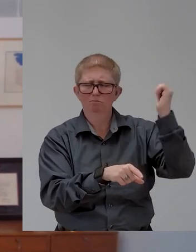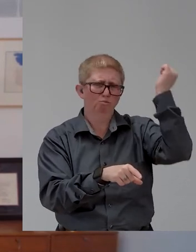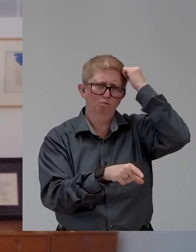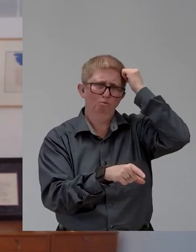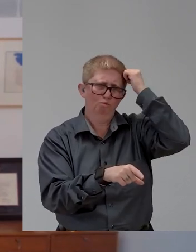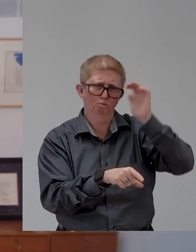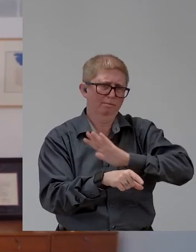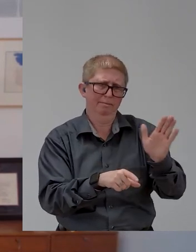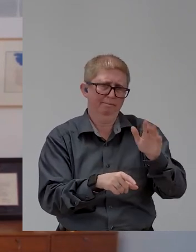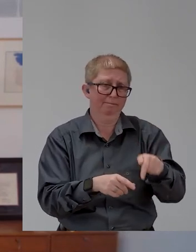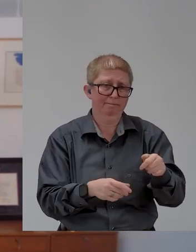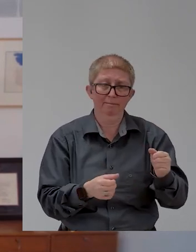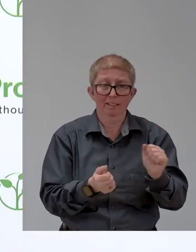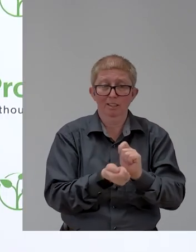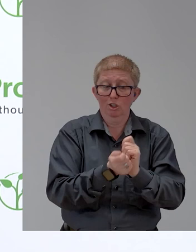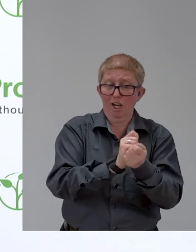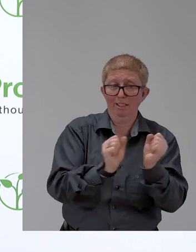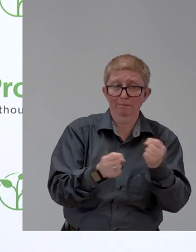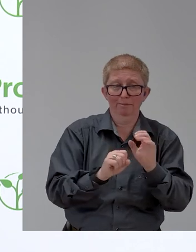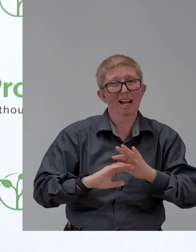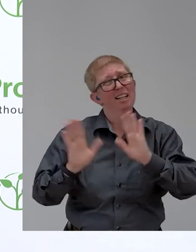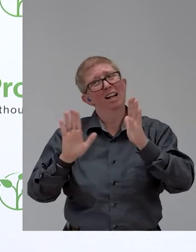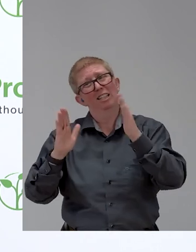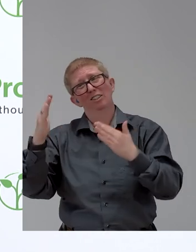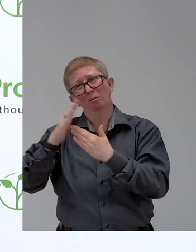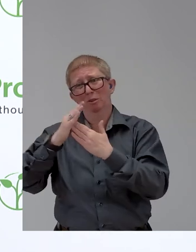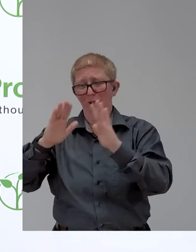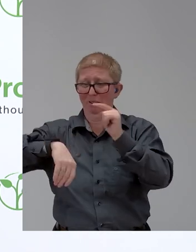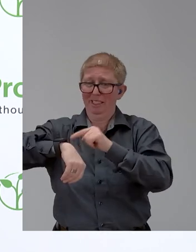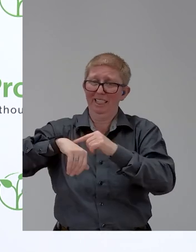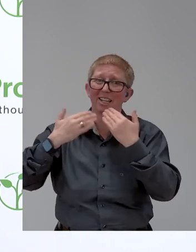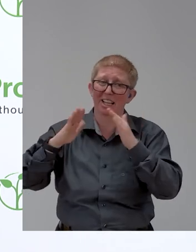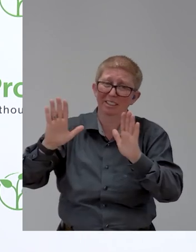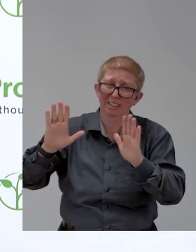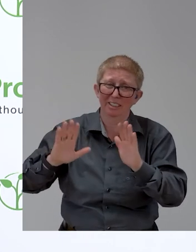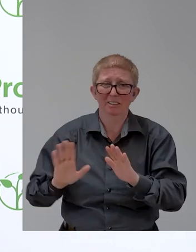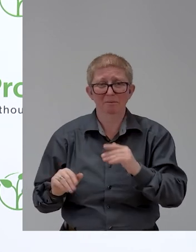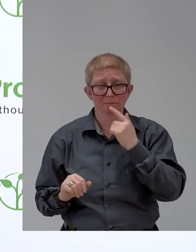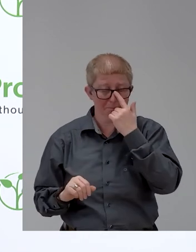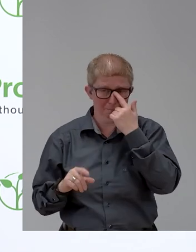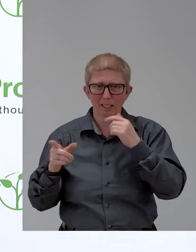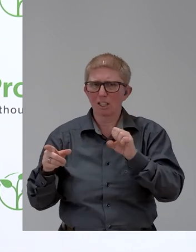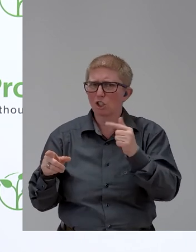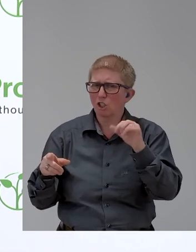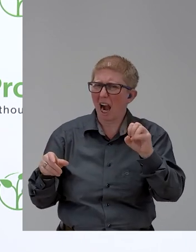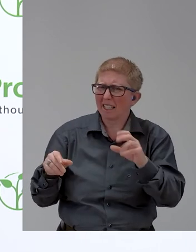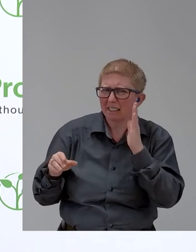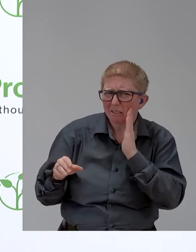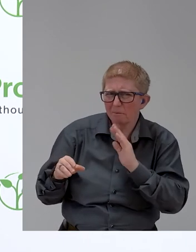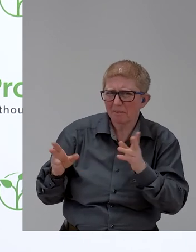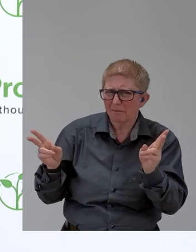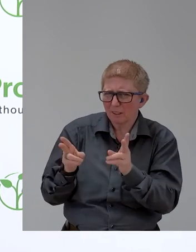Okay. Thank you, Professor Lazar. I would also like now to make Professor Stein come in here. Professor Stein, what